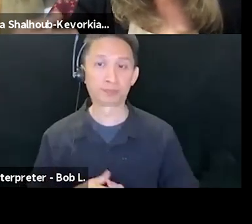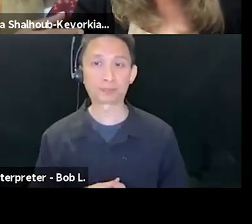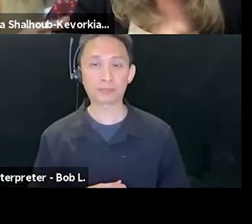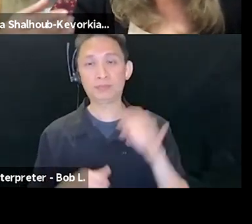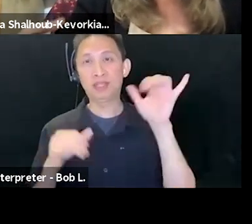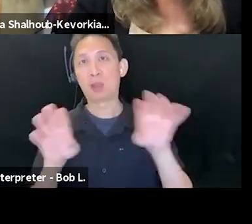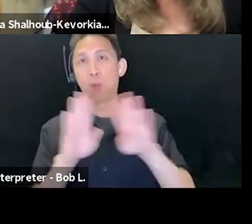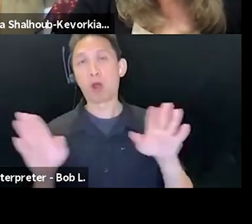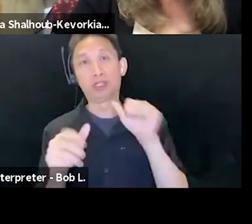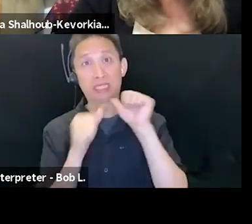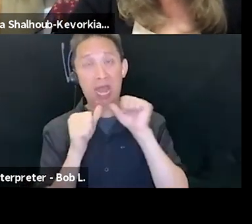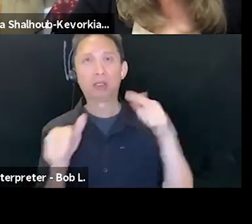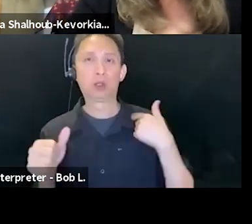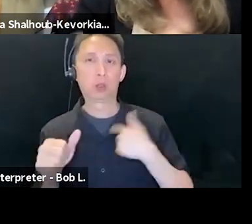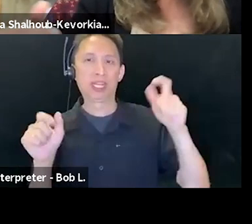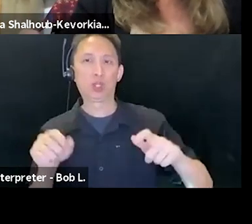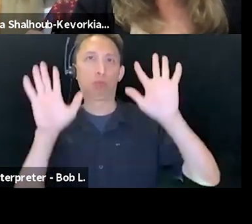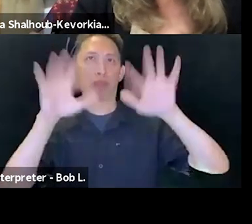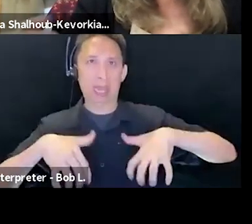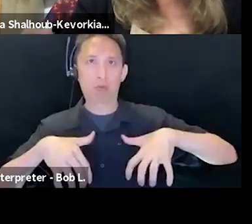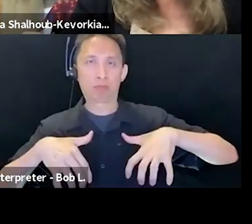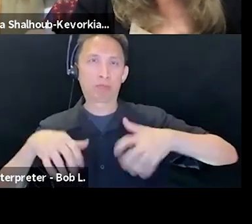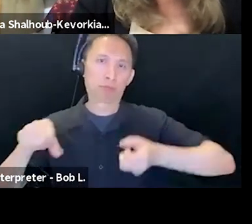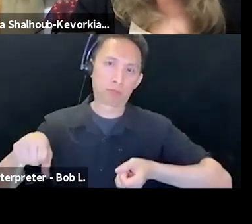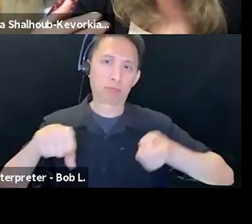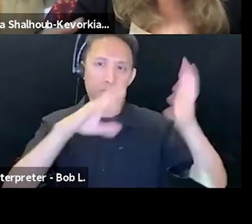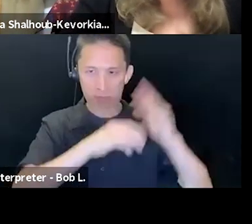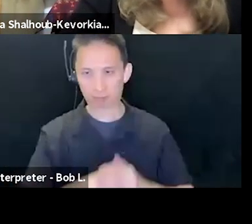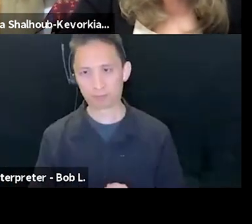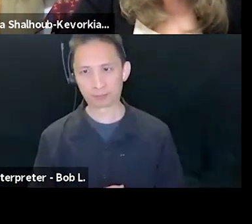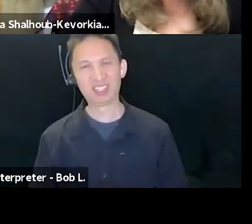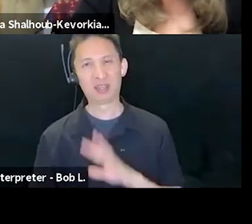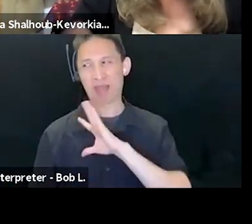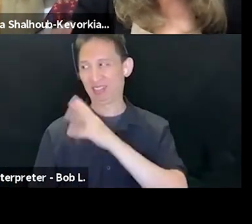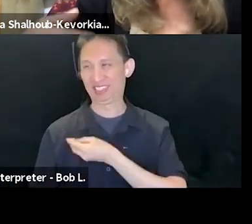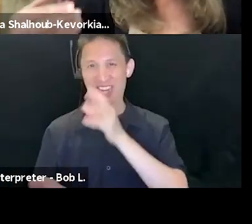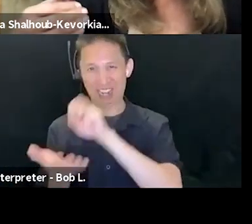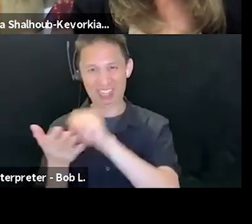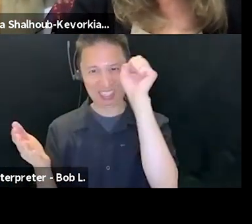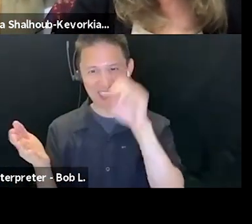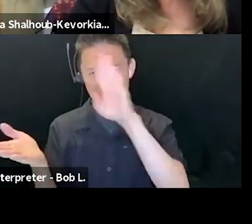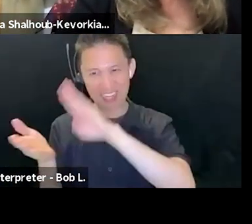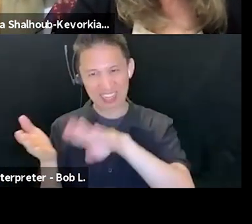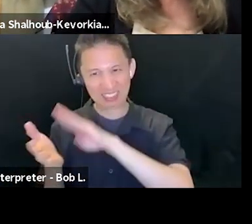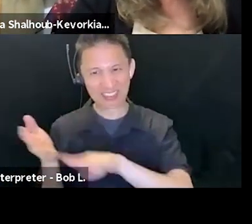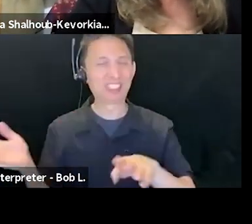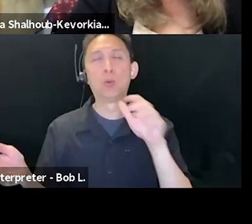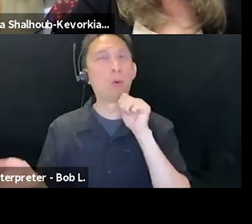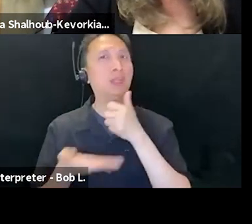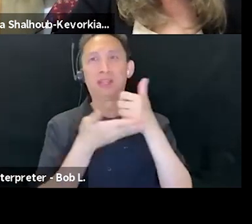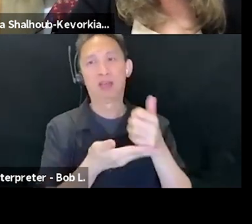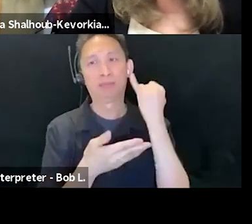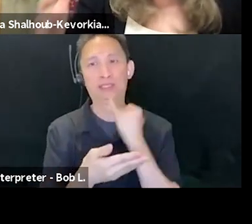as it reacts to Israel's Palestinian cleansing and elimination, shattering the myths of Israel being the only democracy in the